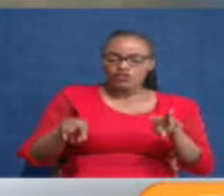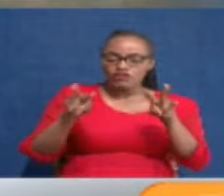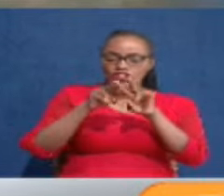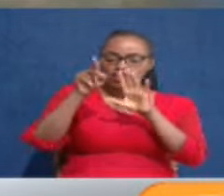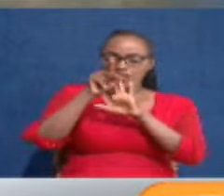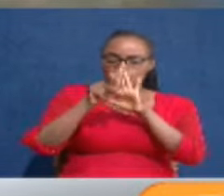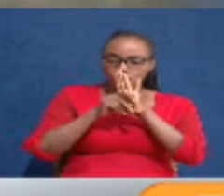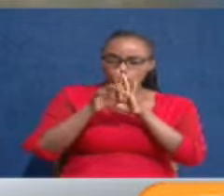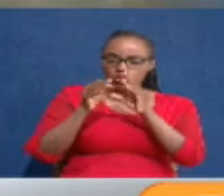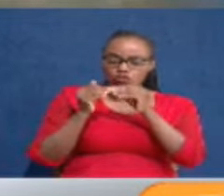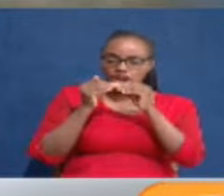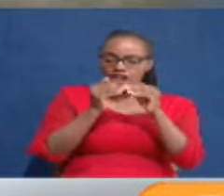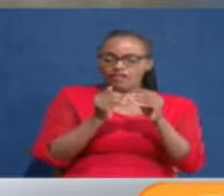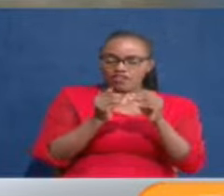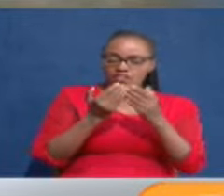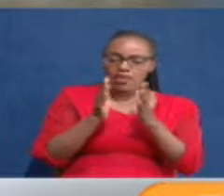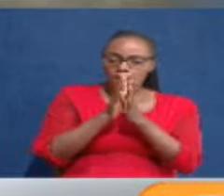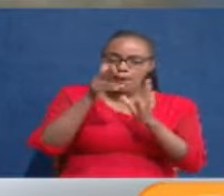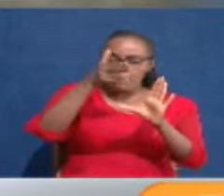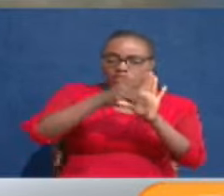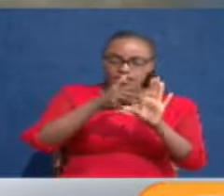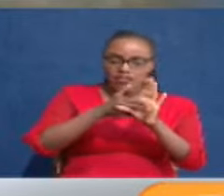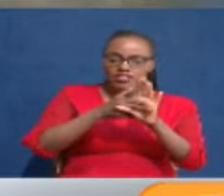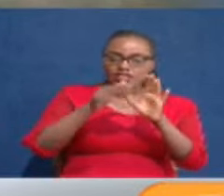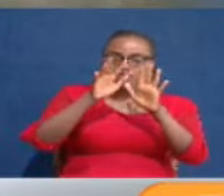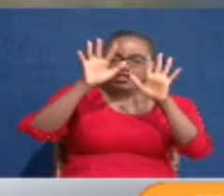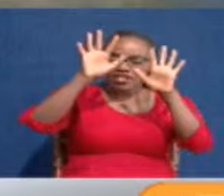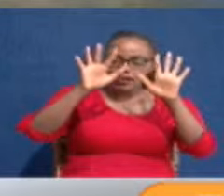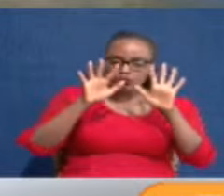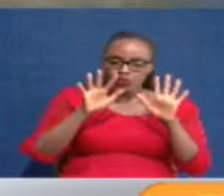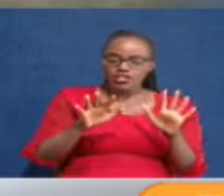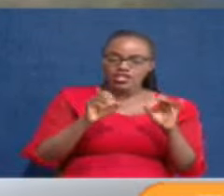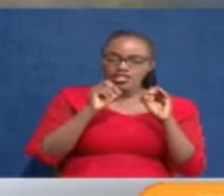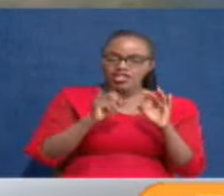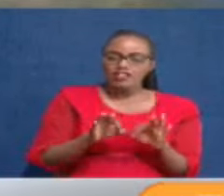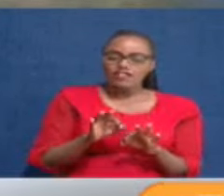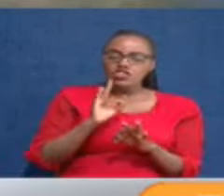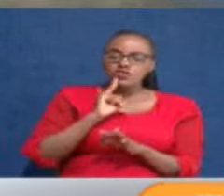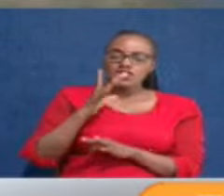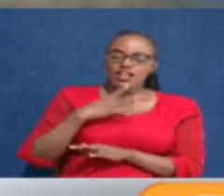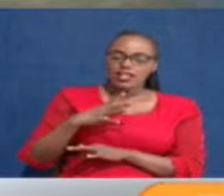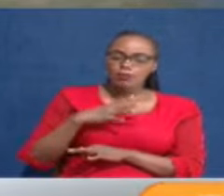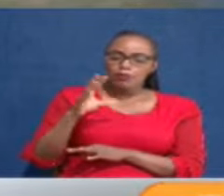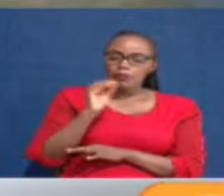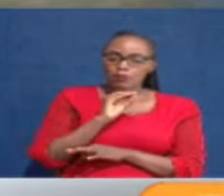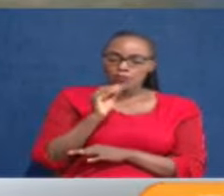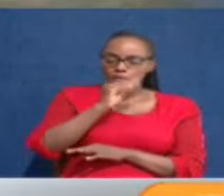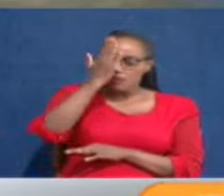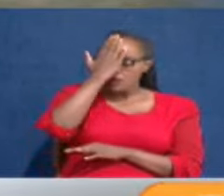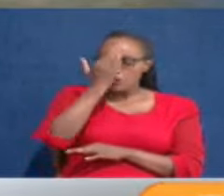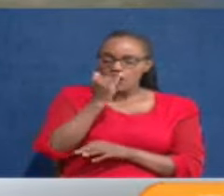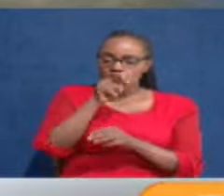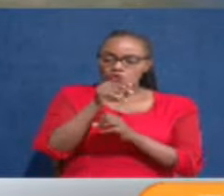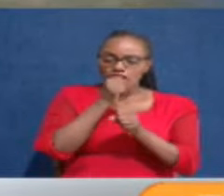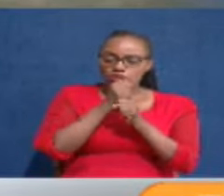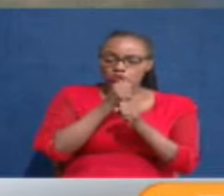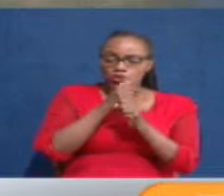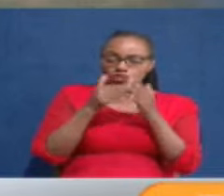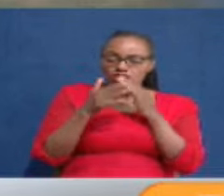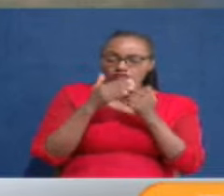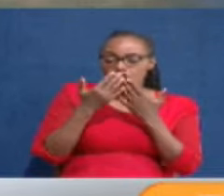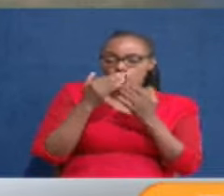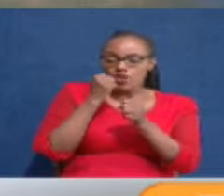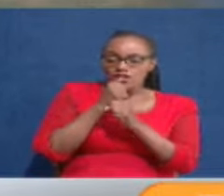governance, part of which public participation is a key pillar inside there. So if you do not tell the people why you're doing what you're doing despite the public